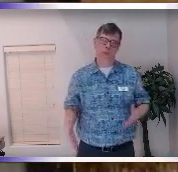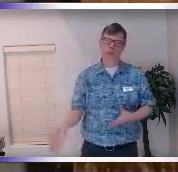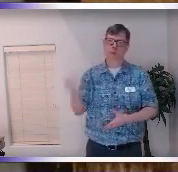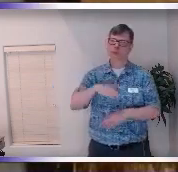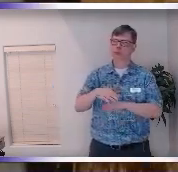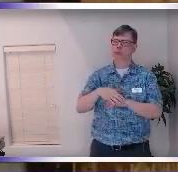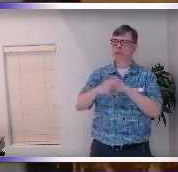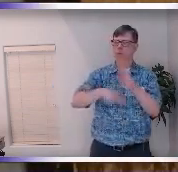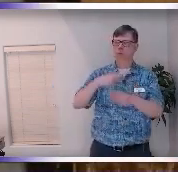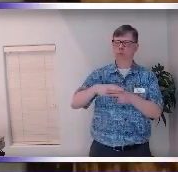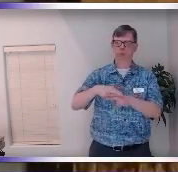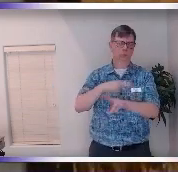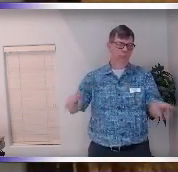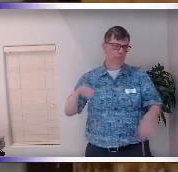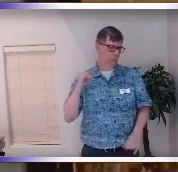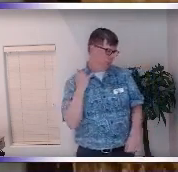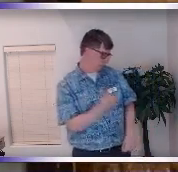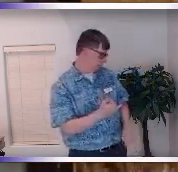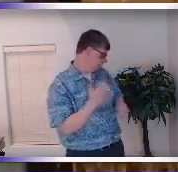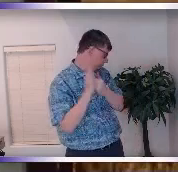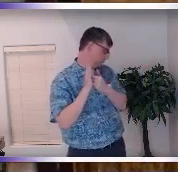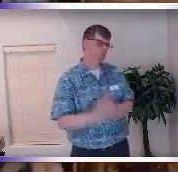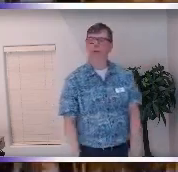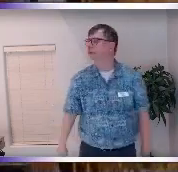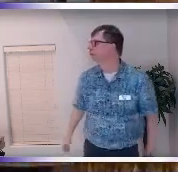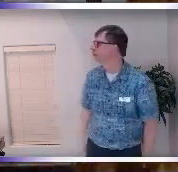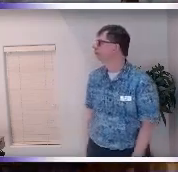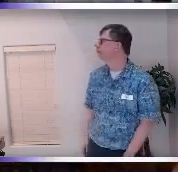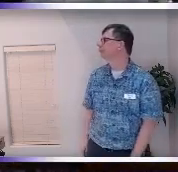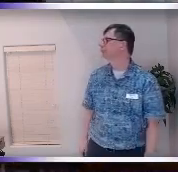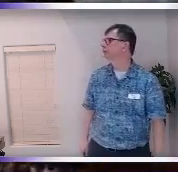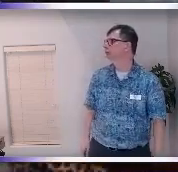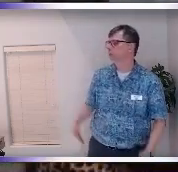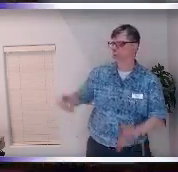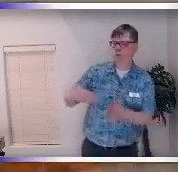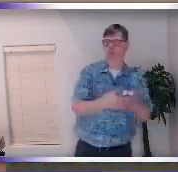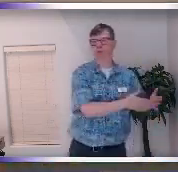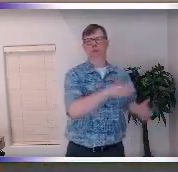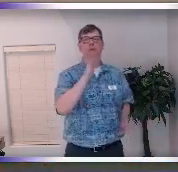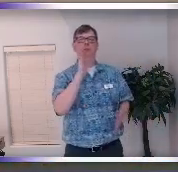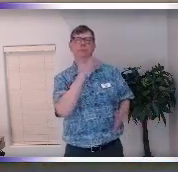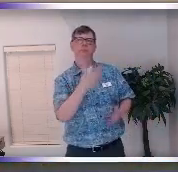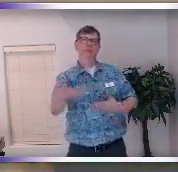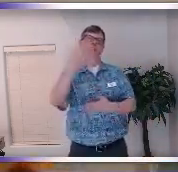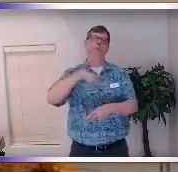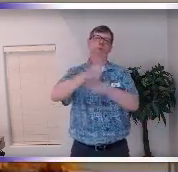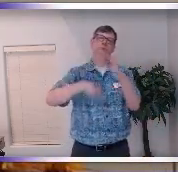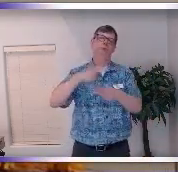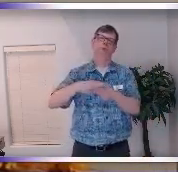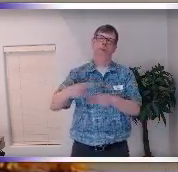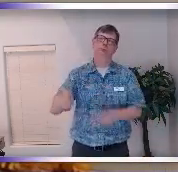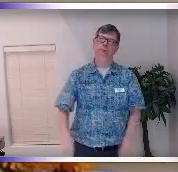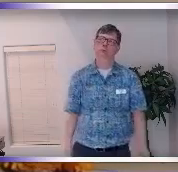is that to become fully liberated from your stories you still you still have to to move and be in in the world my teacher